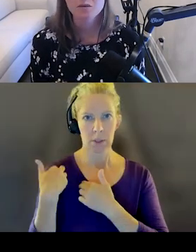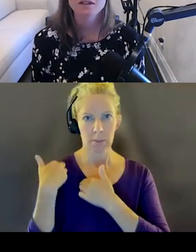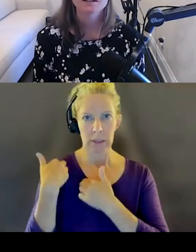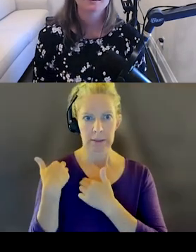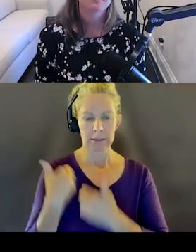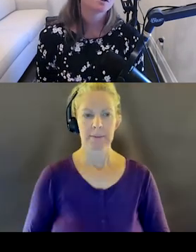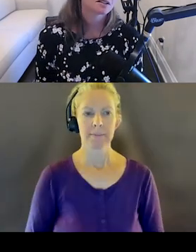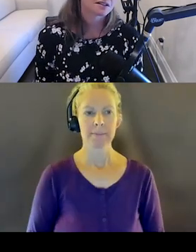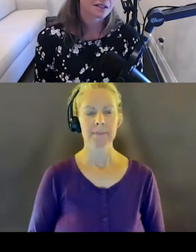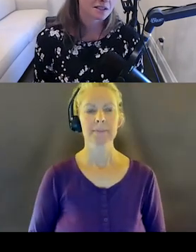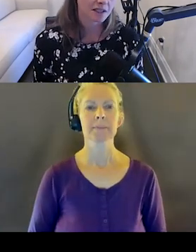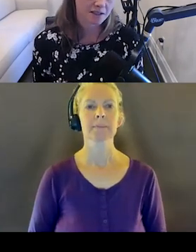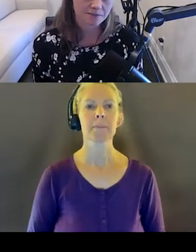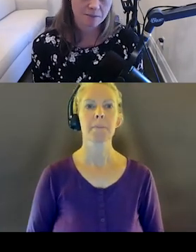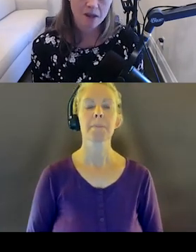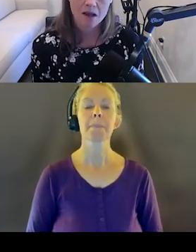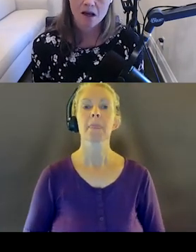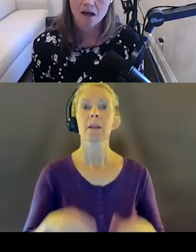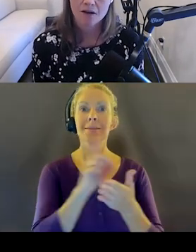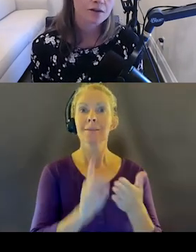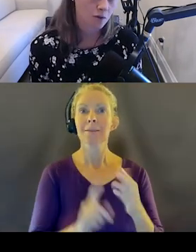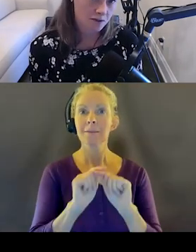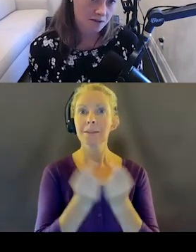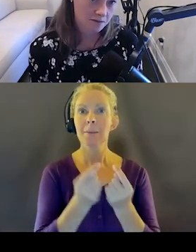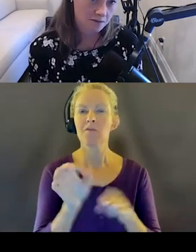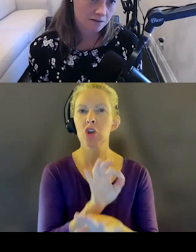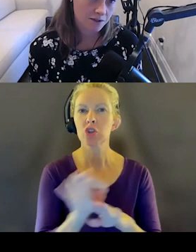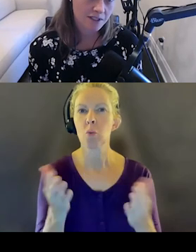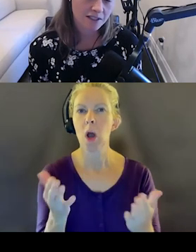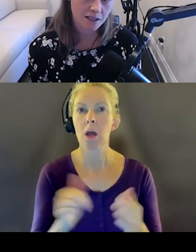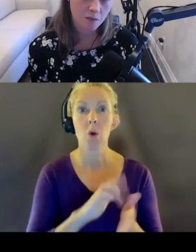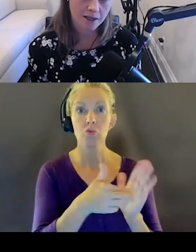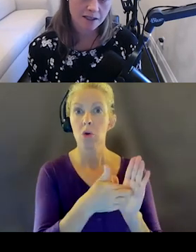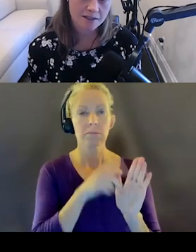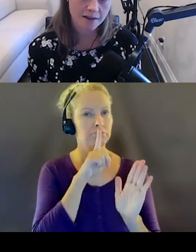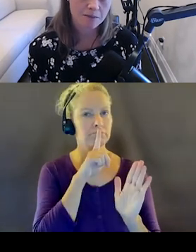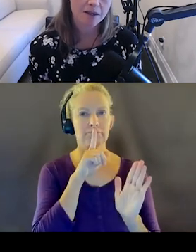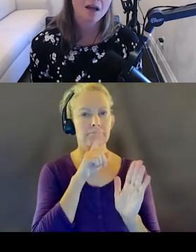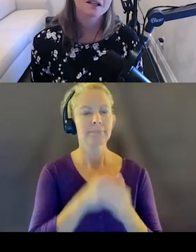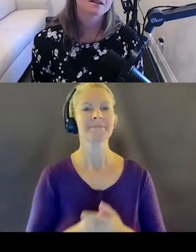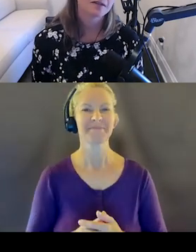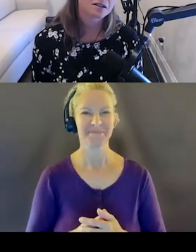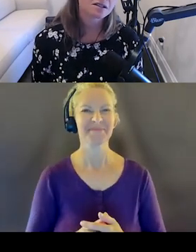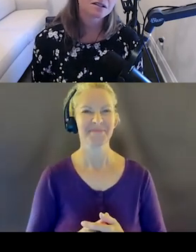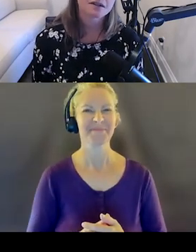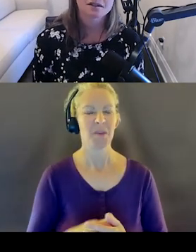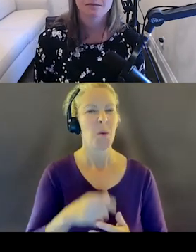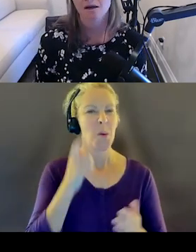And I want to look at the functions of the design team, not the roles. You'll see in a sec why I say that. But it's the functions of the